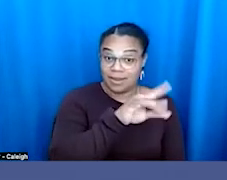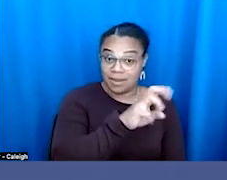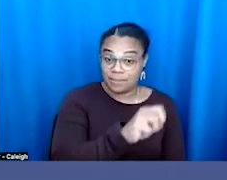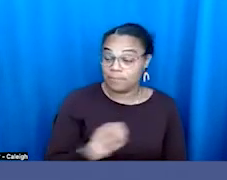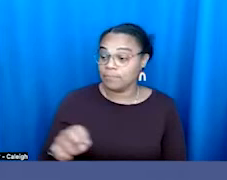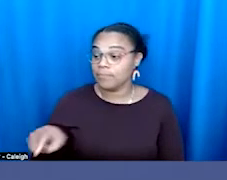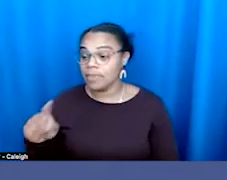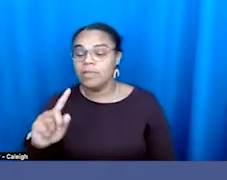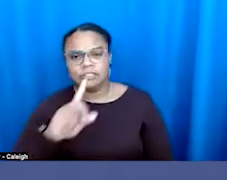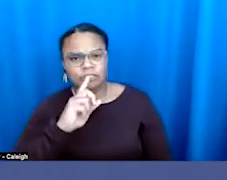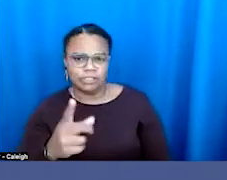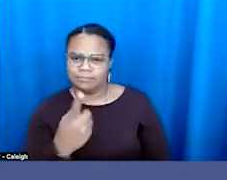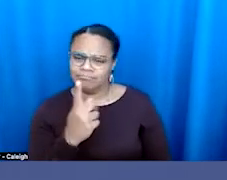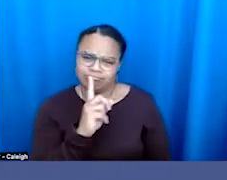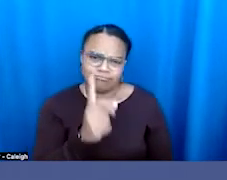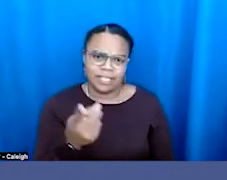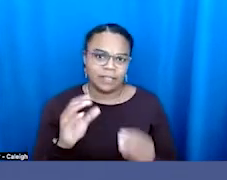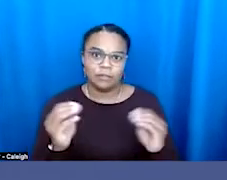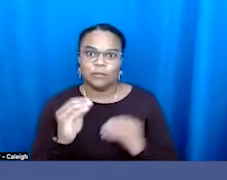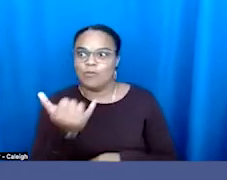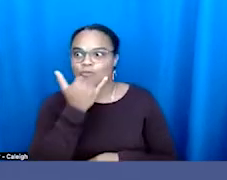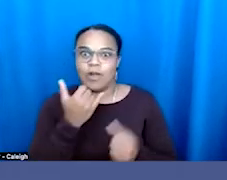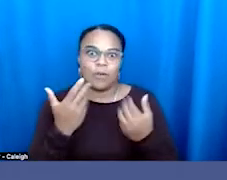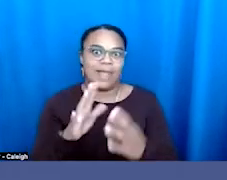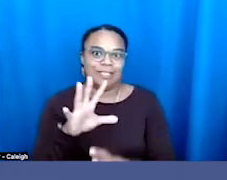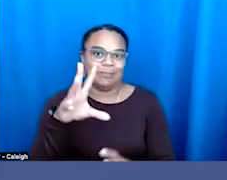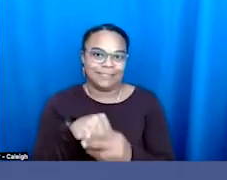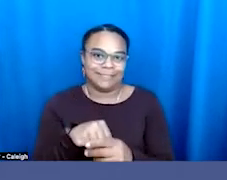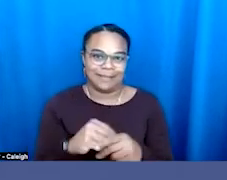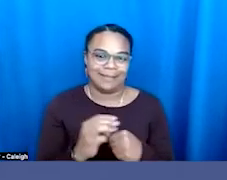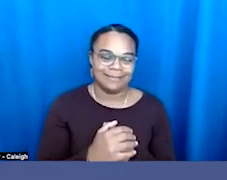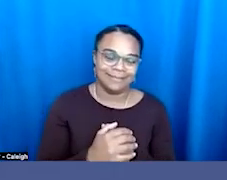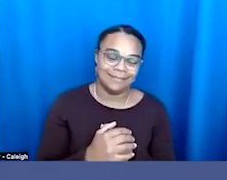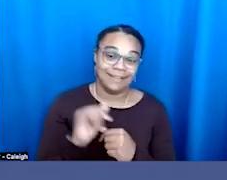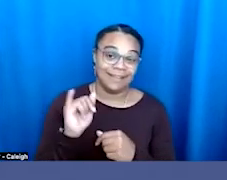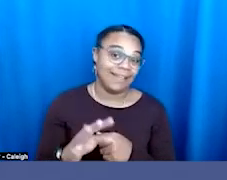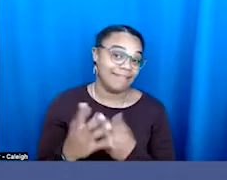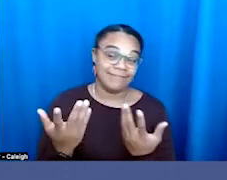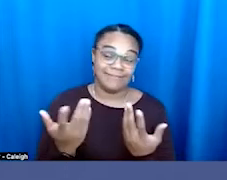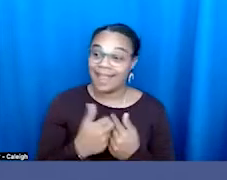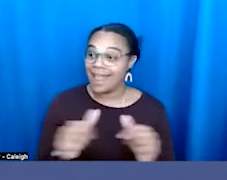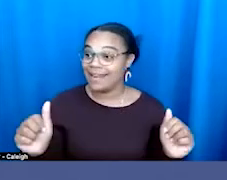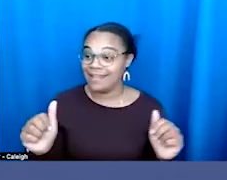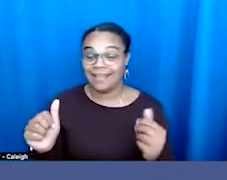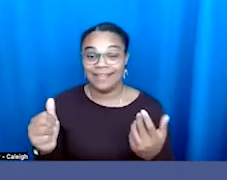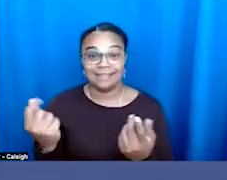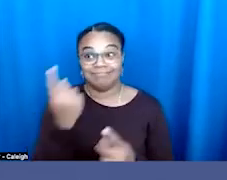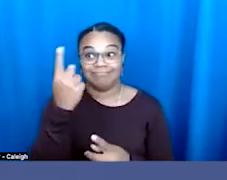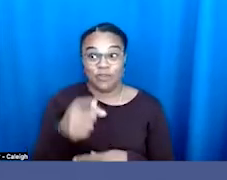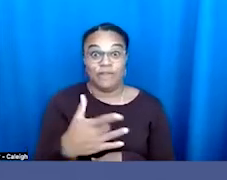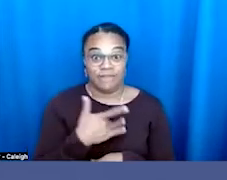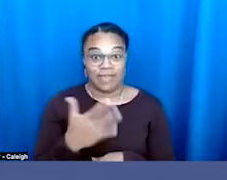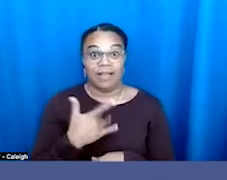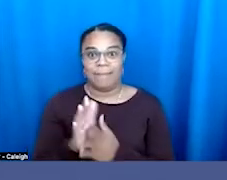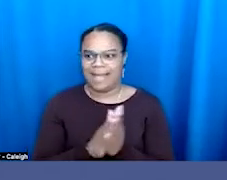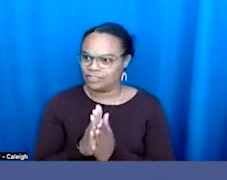Sure. Well, there's no wrong way to participate. So if there is any one tactic or area where you feel passionate, get